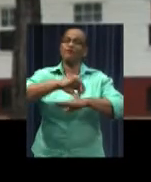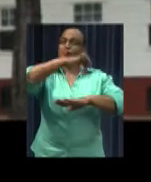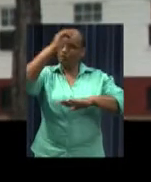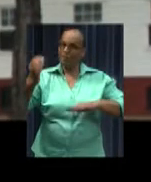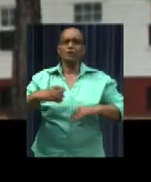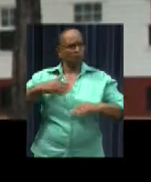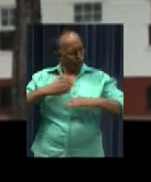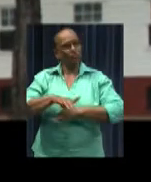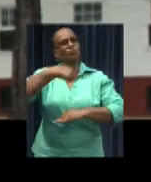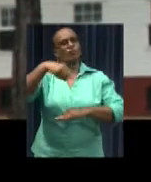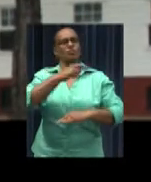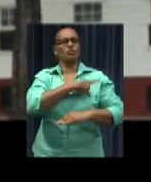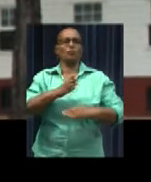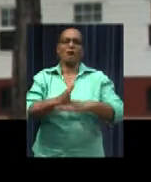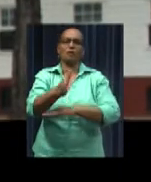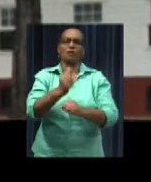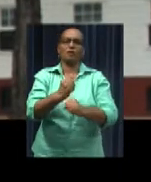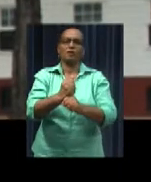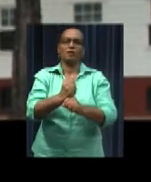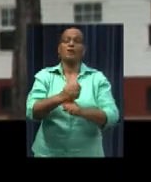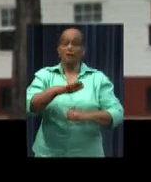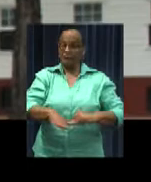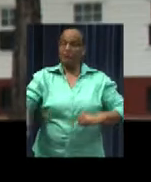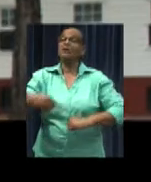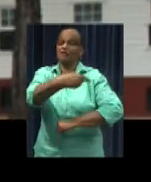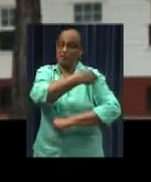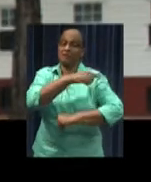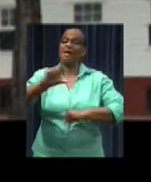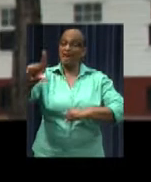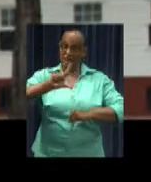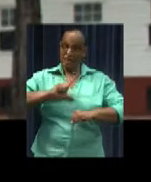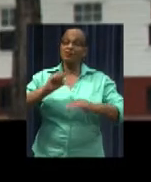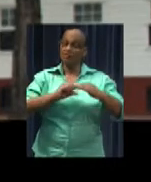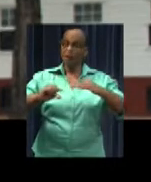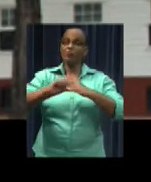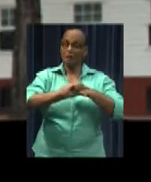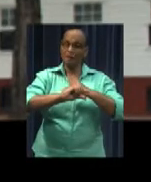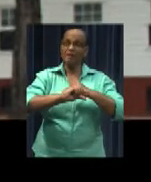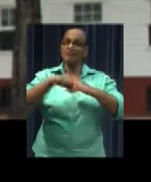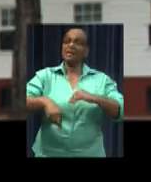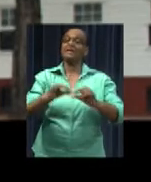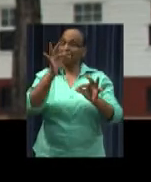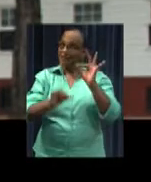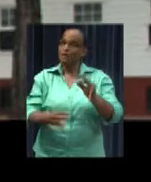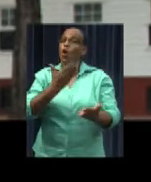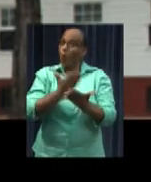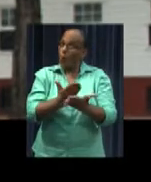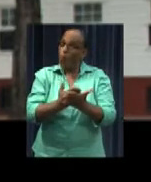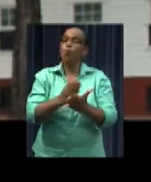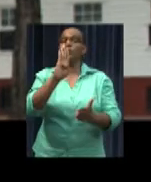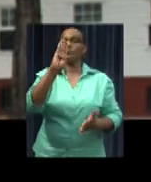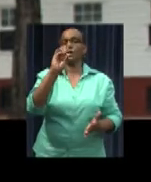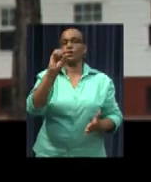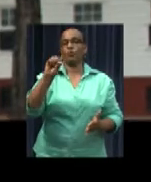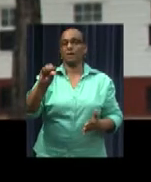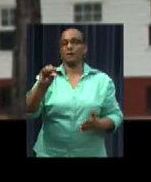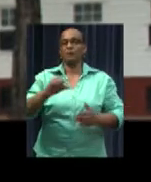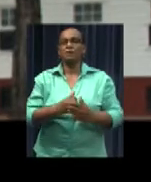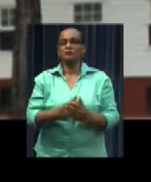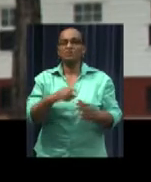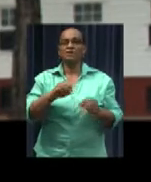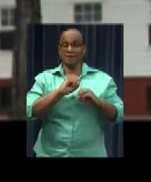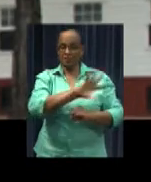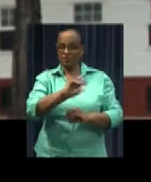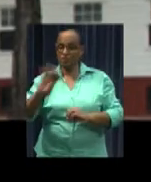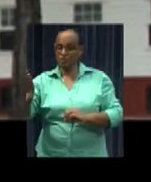Immunization Program of the Ministry of Public Health can operate fully. The children's vaccines borrowed from Guyana have been tested